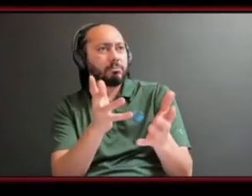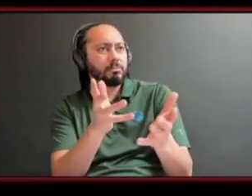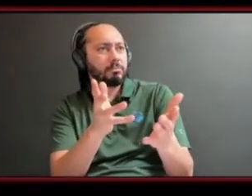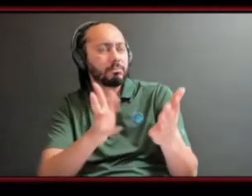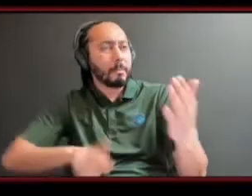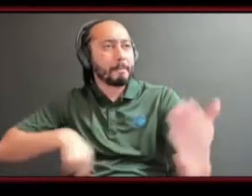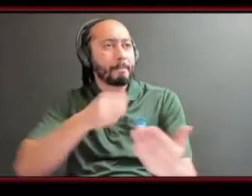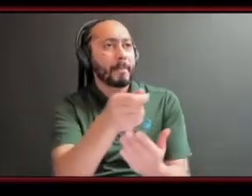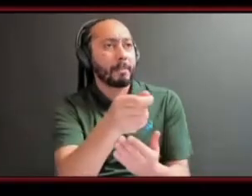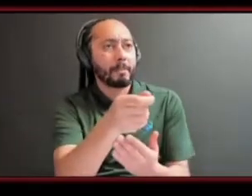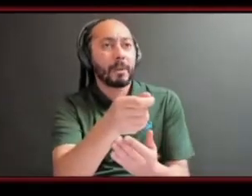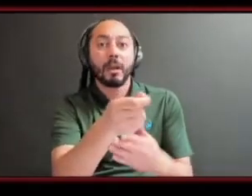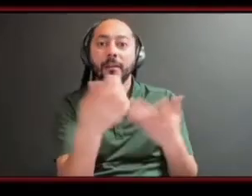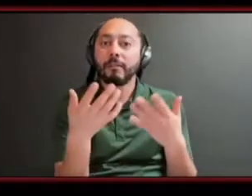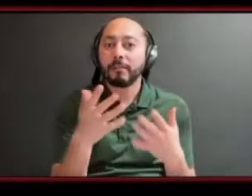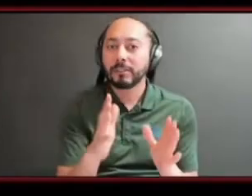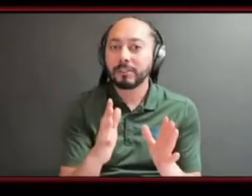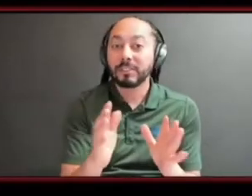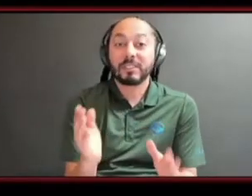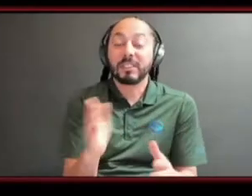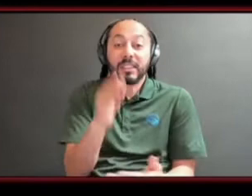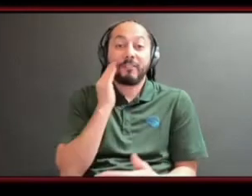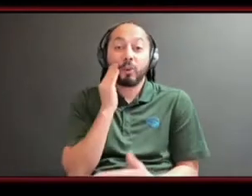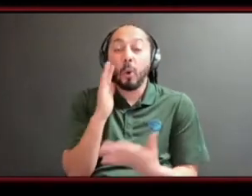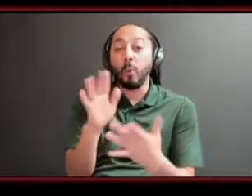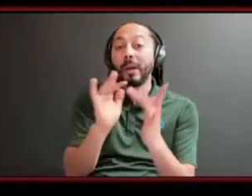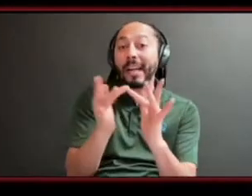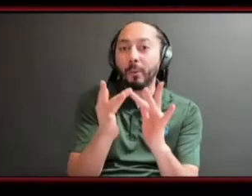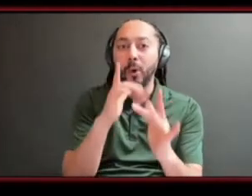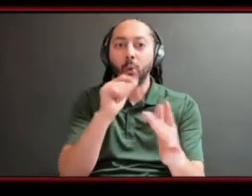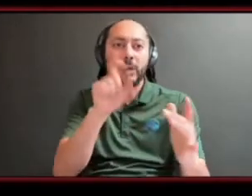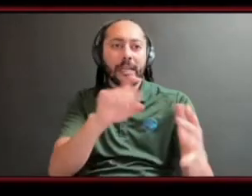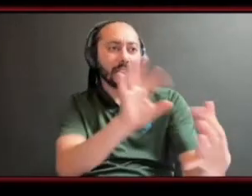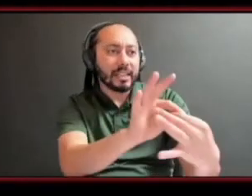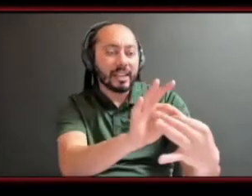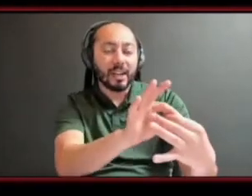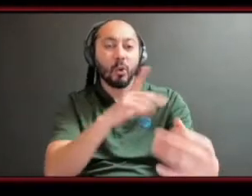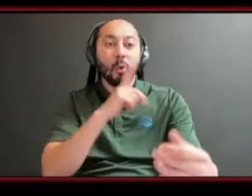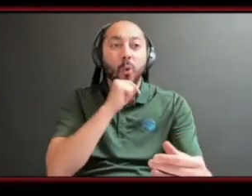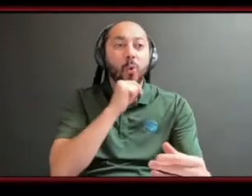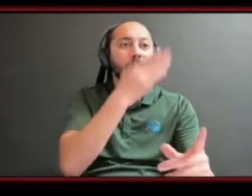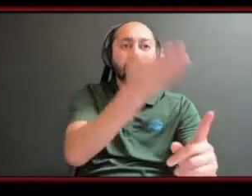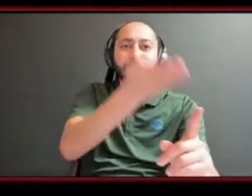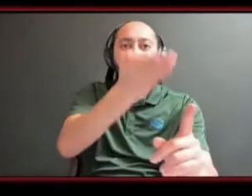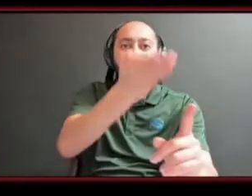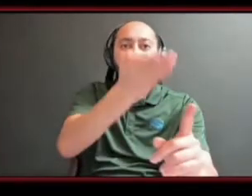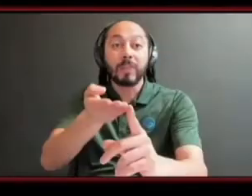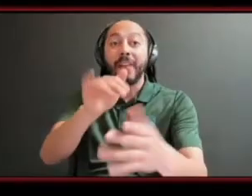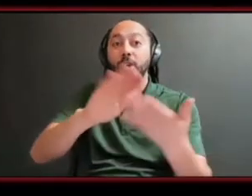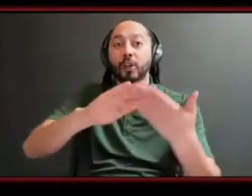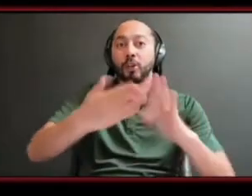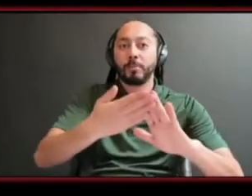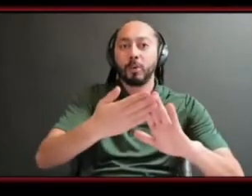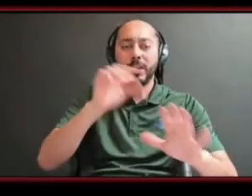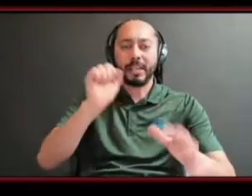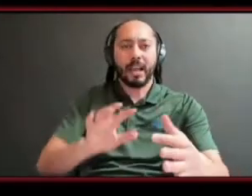places you need to be connected to what other parts of the community can you connect your business and your product to